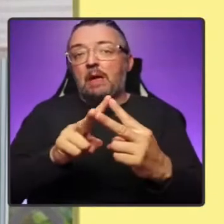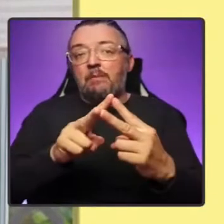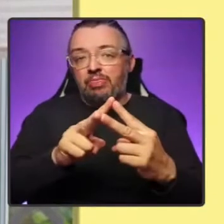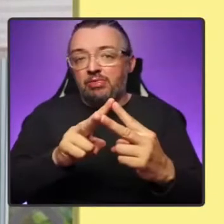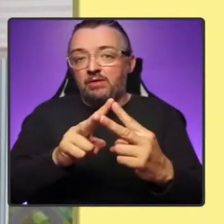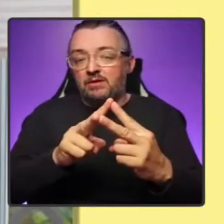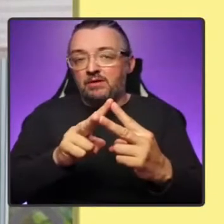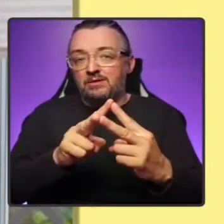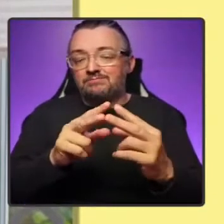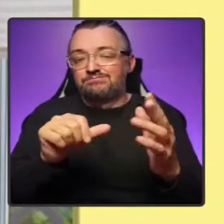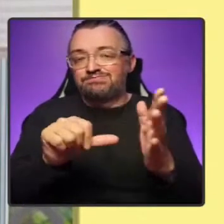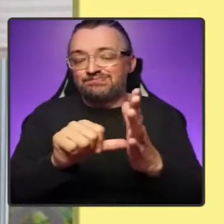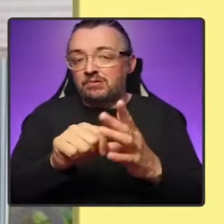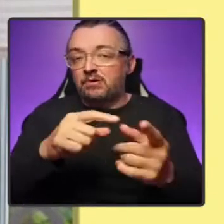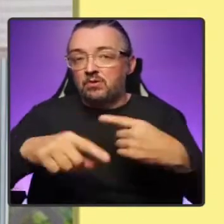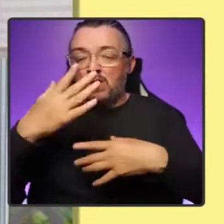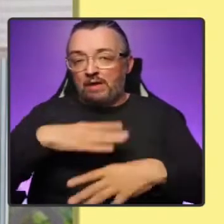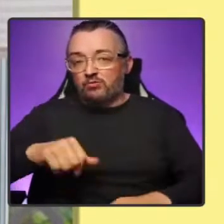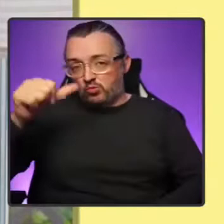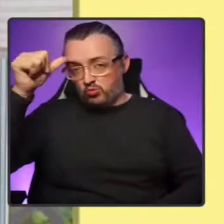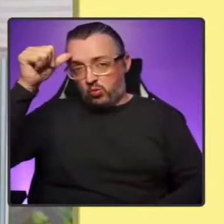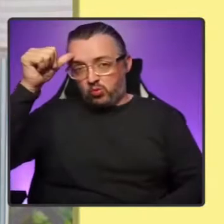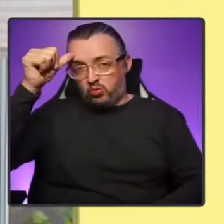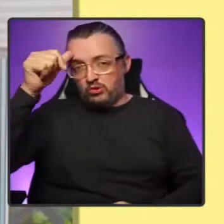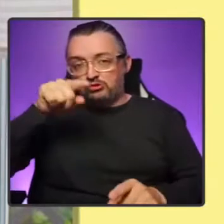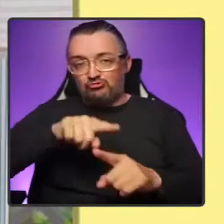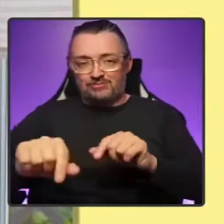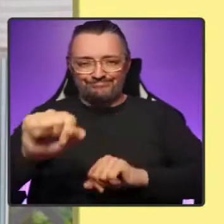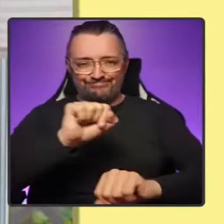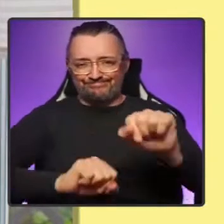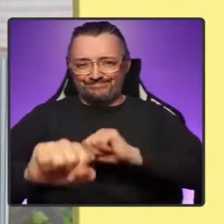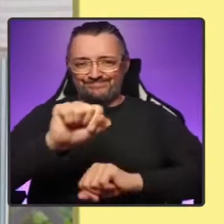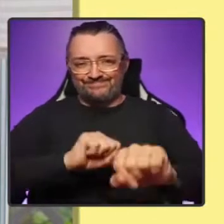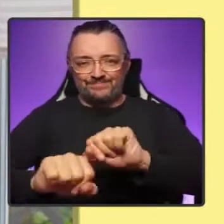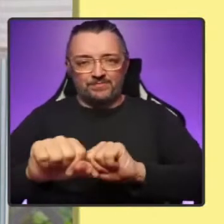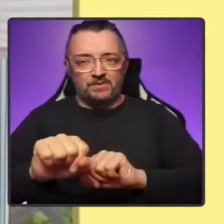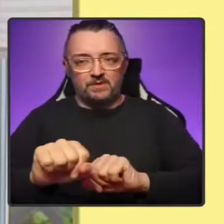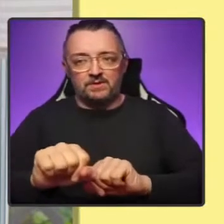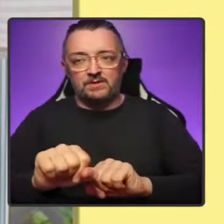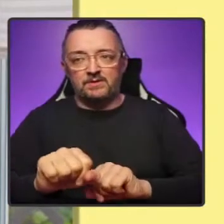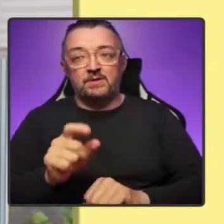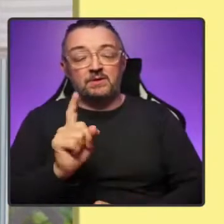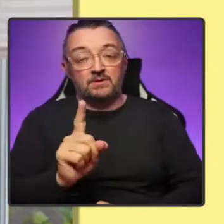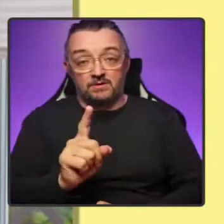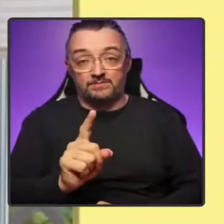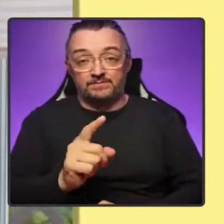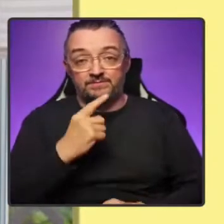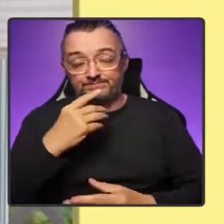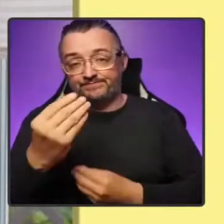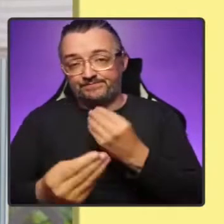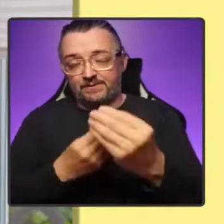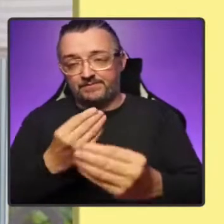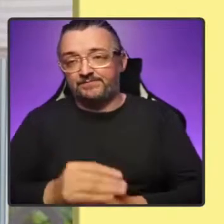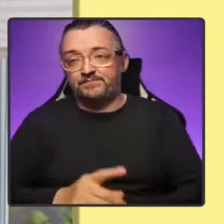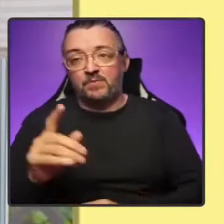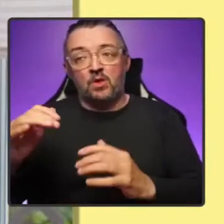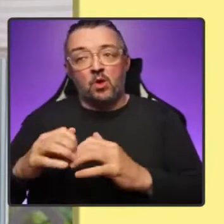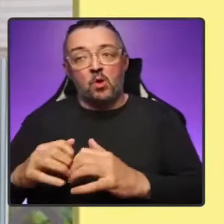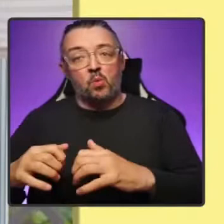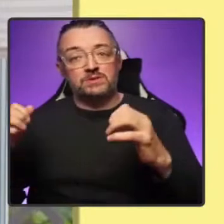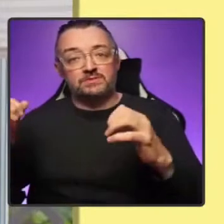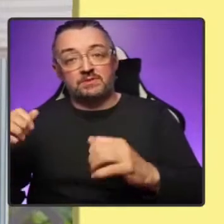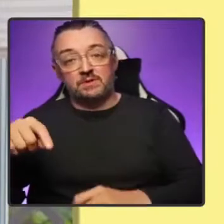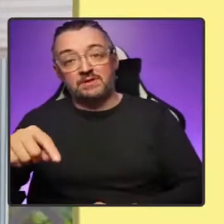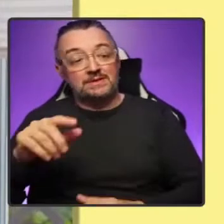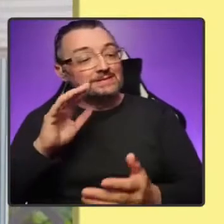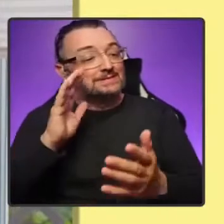and resist with everything we've got. And it is this. Westminster will use all that damage